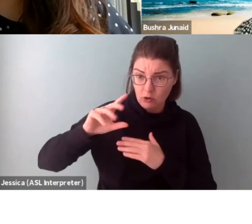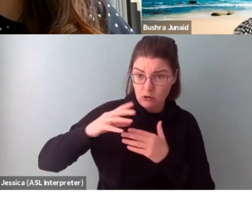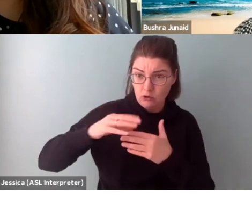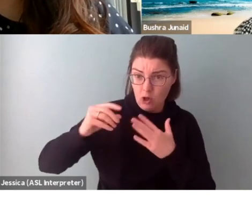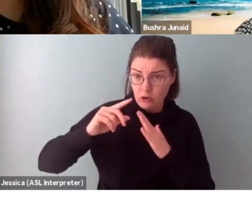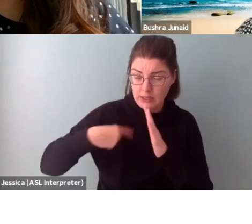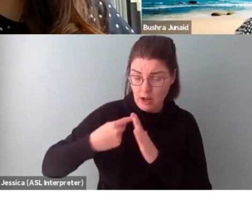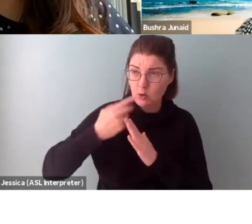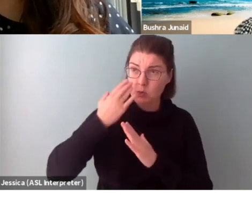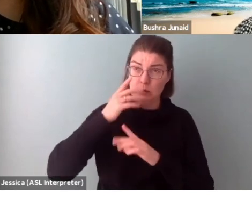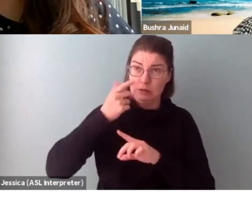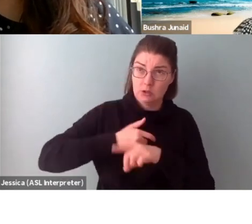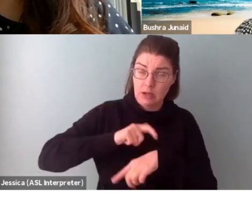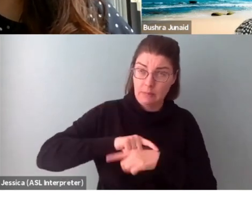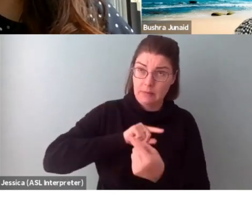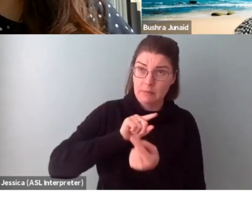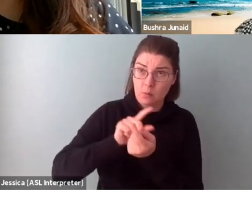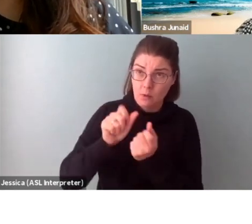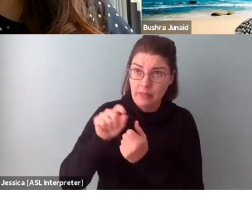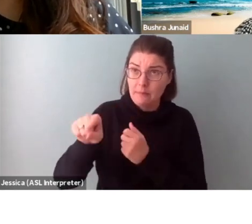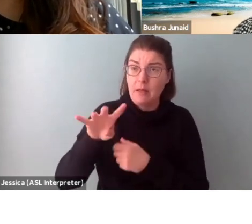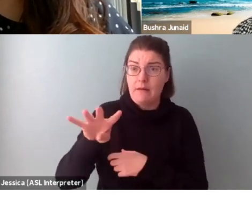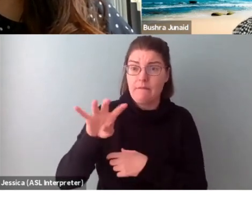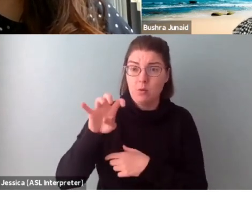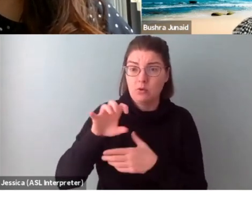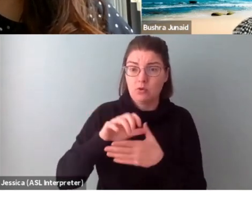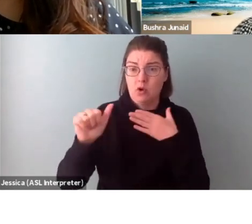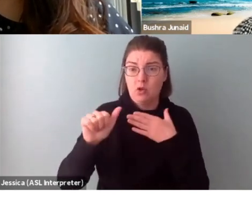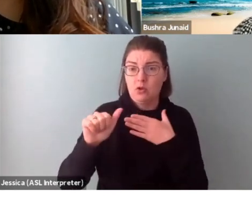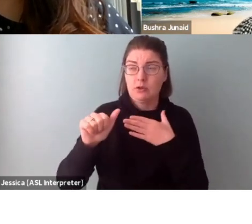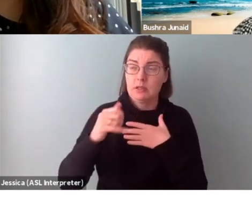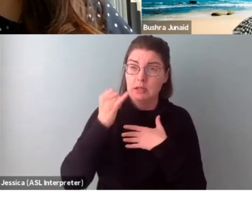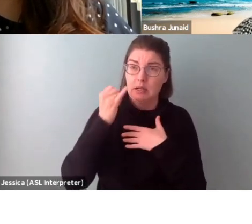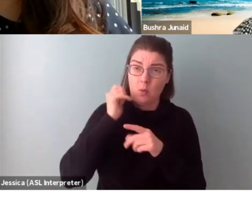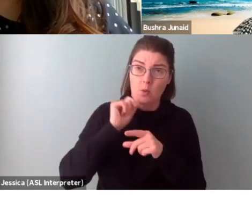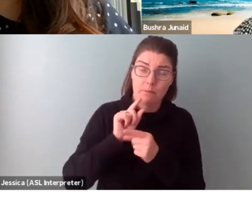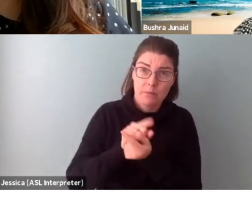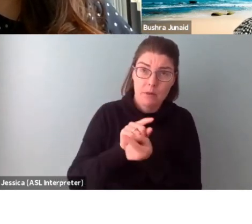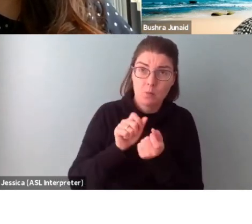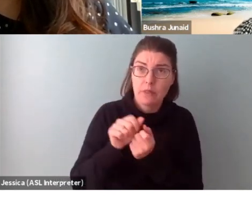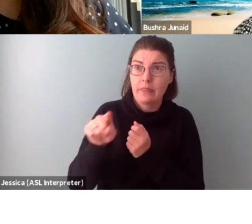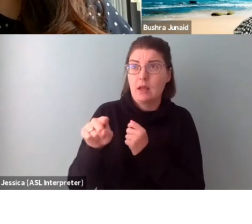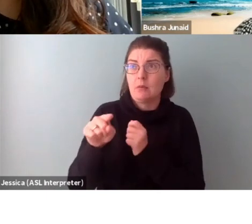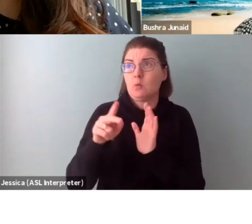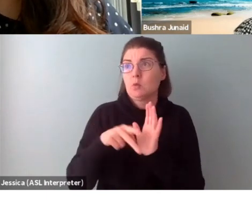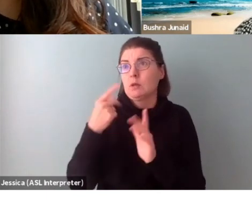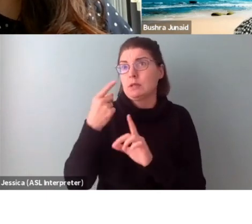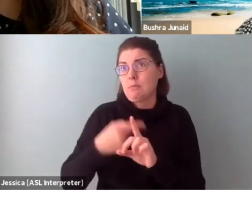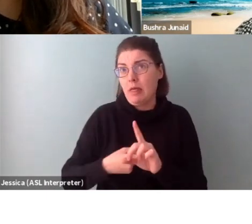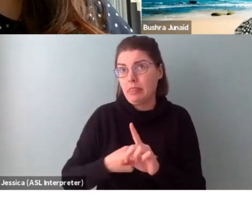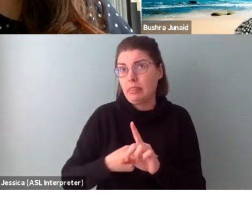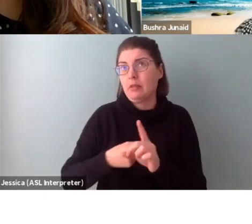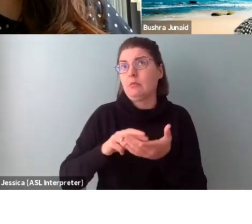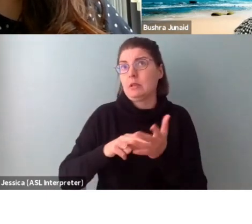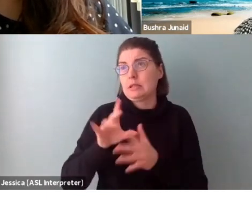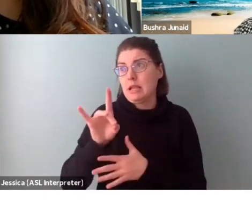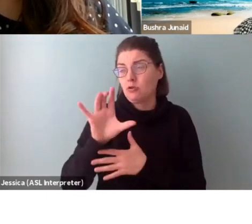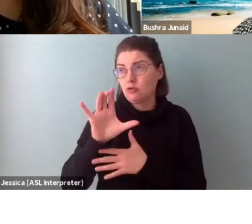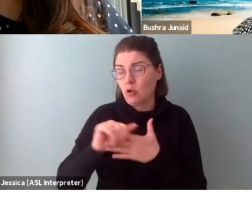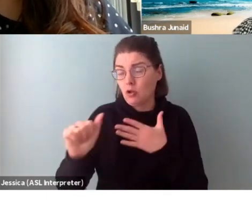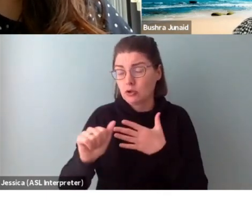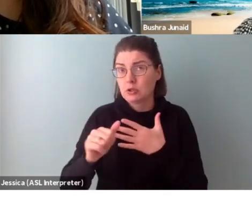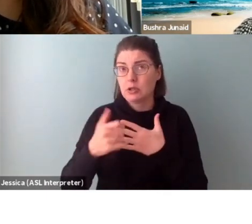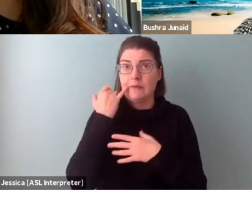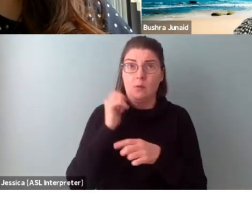then you know that each time I meet with them, then that's $400. And if I want to meet with them twice a month, then that's $800. If I want to work,